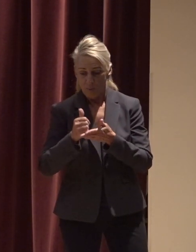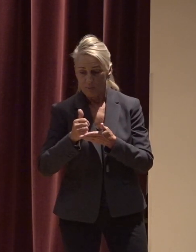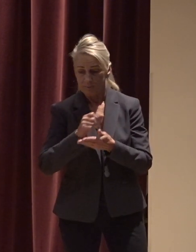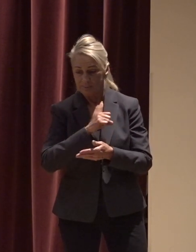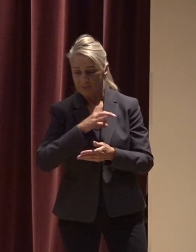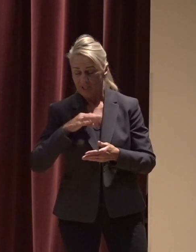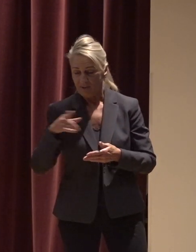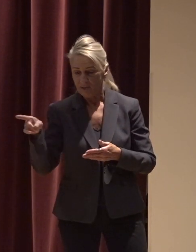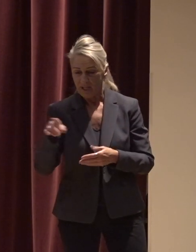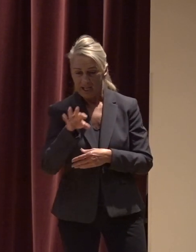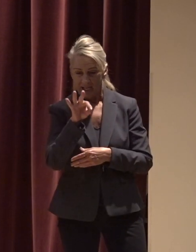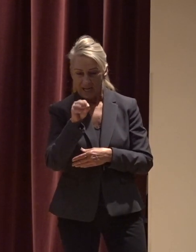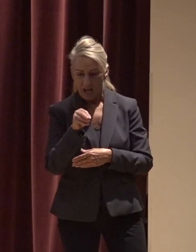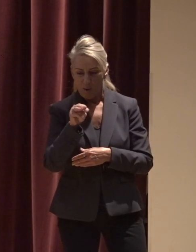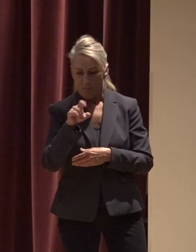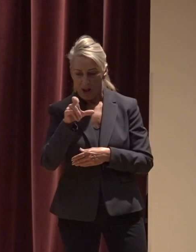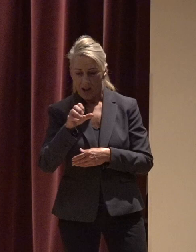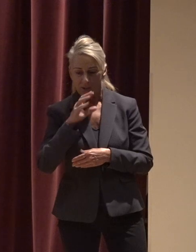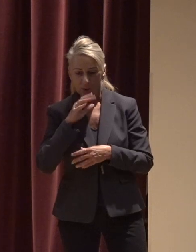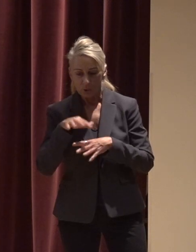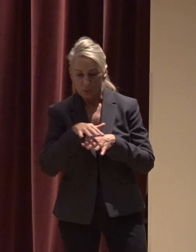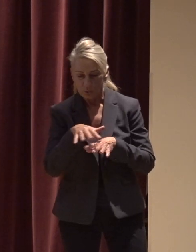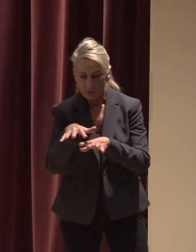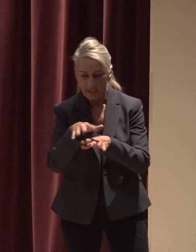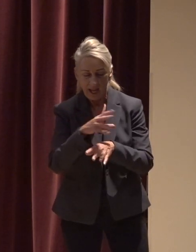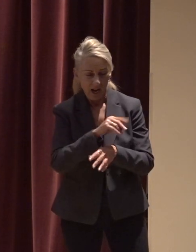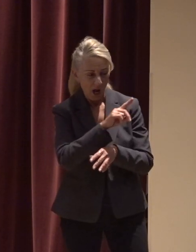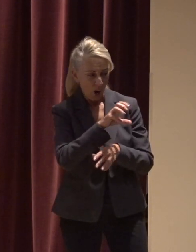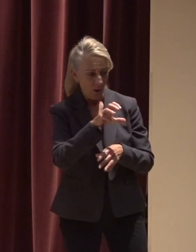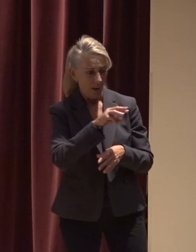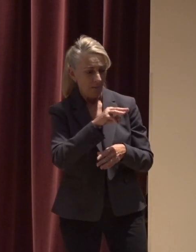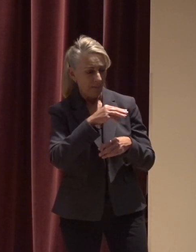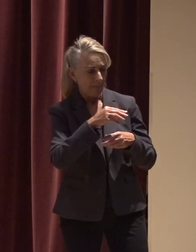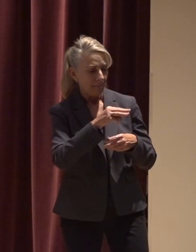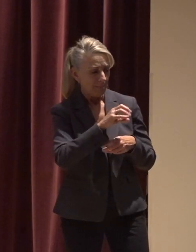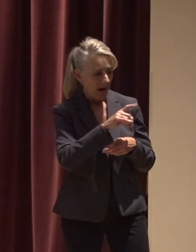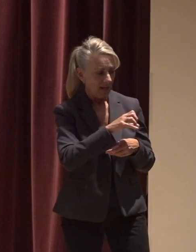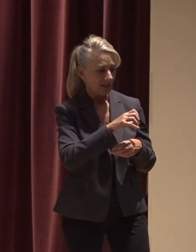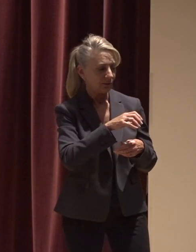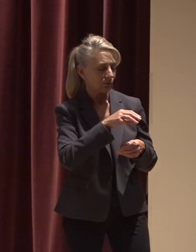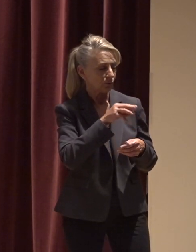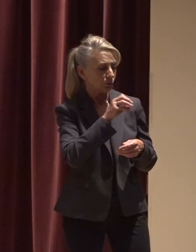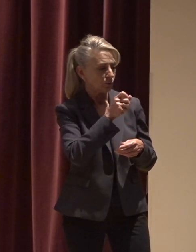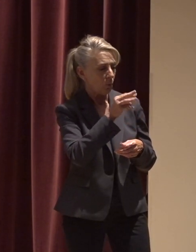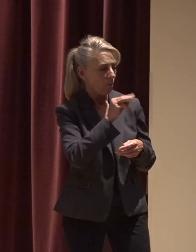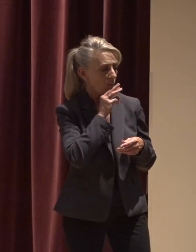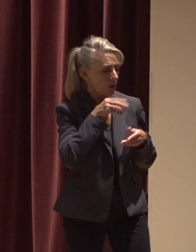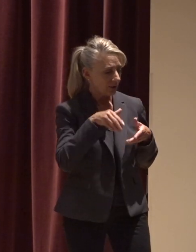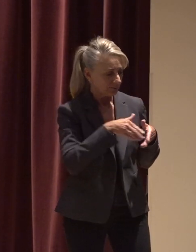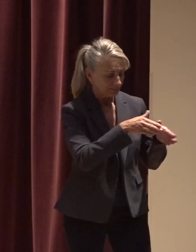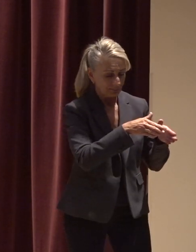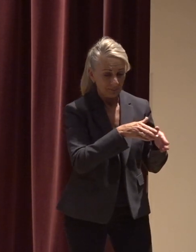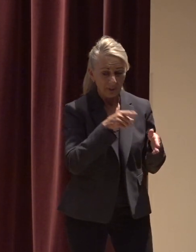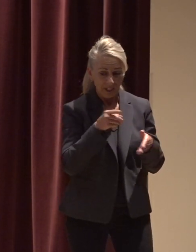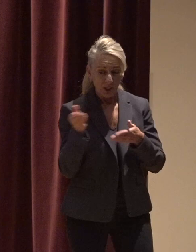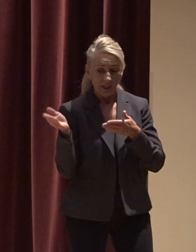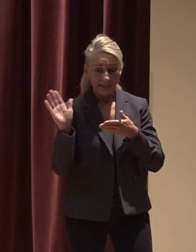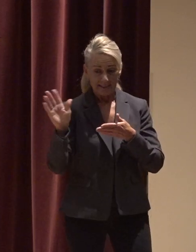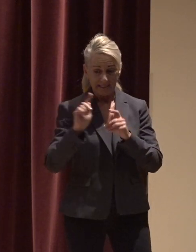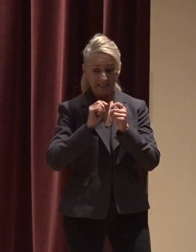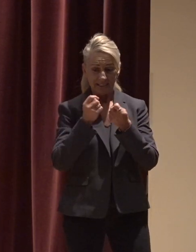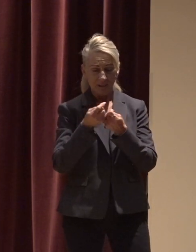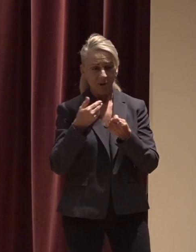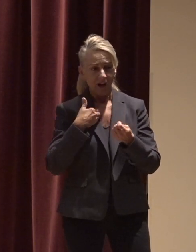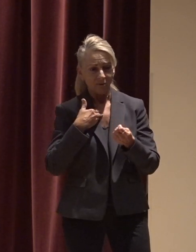90 miles of creek and hundreds of individual stormwater quality facilities citywide gray brings to the team a balanced